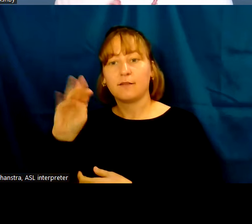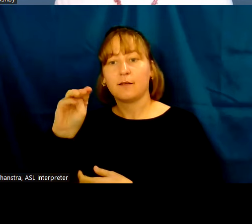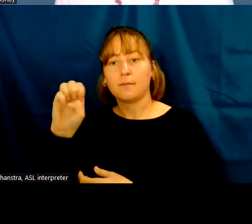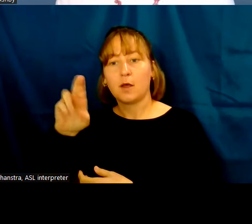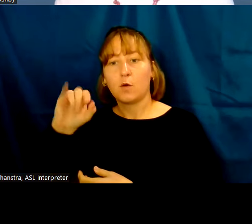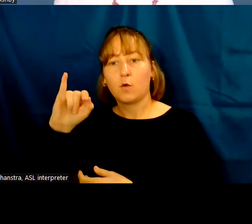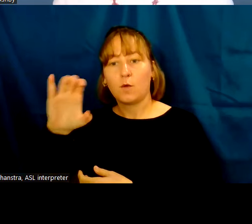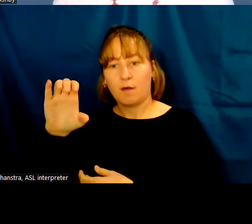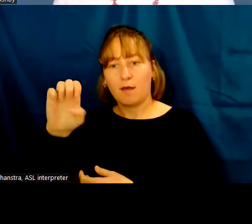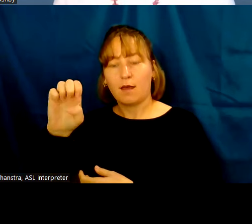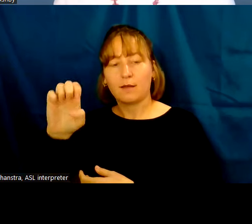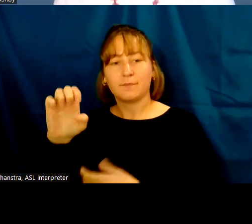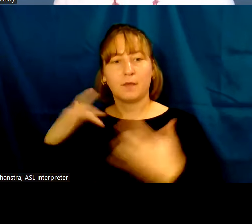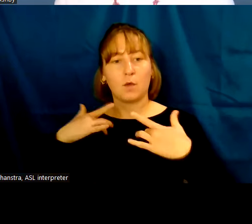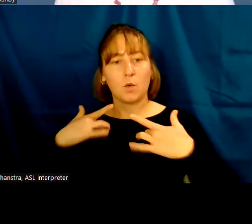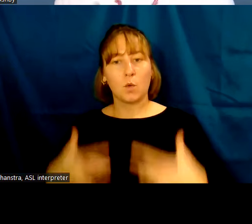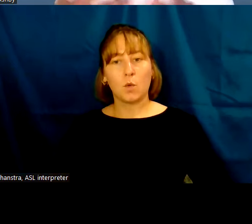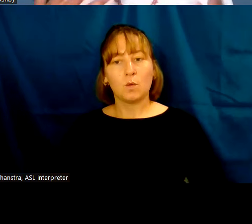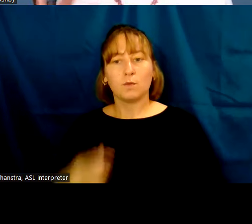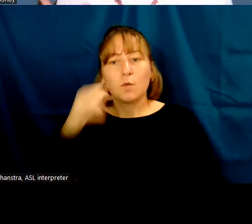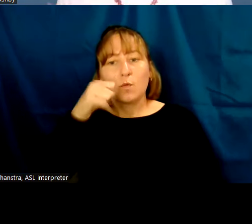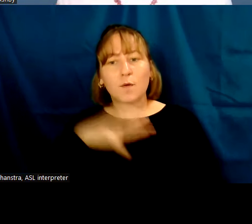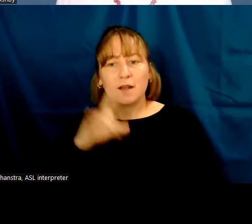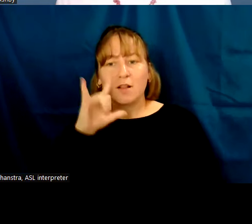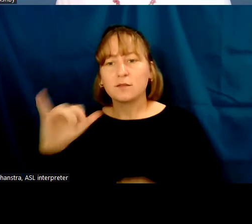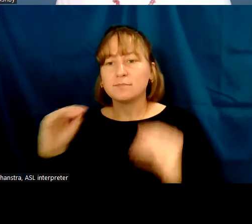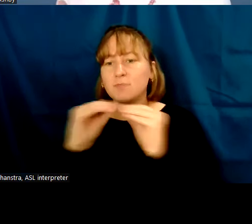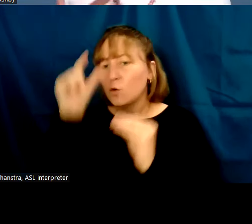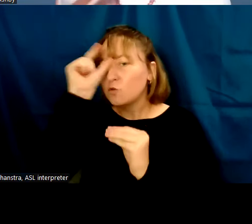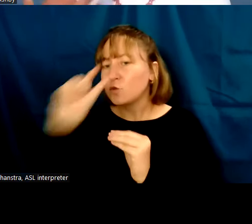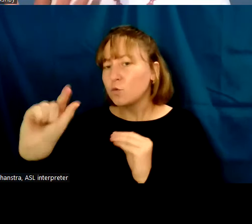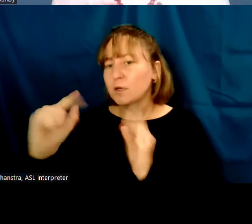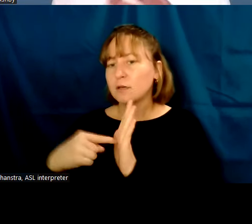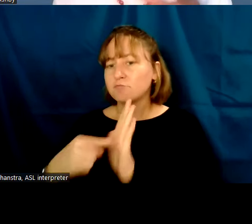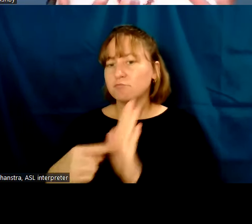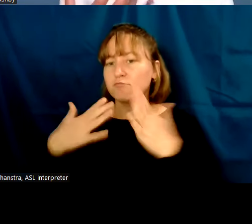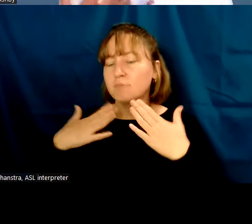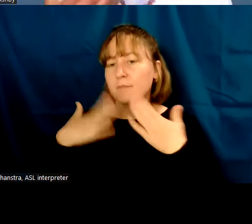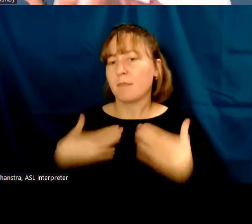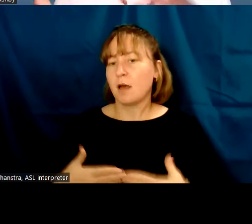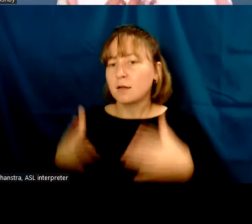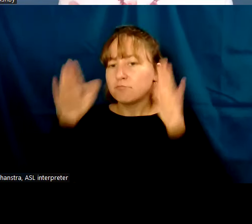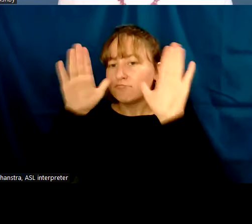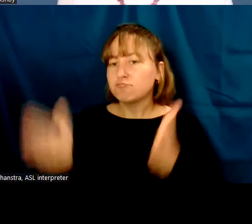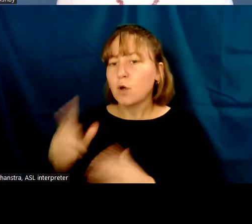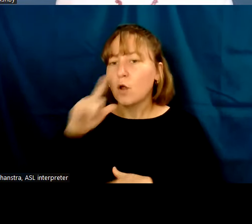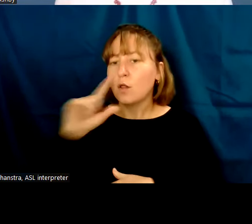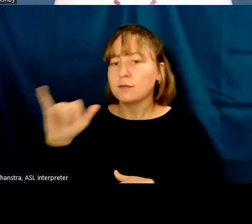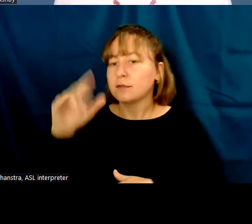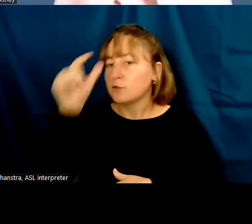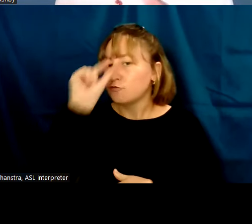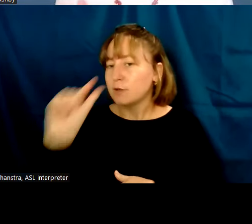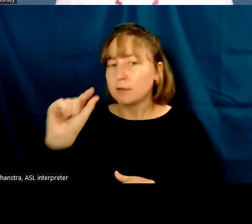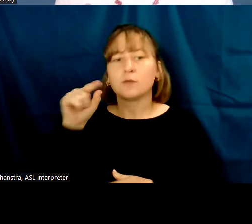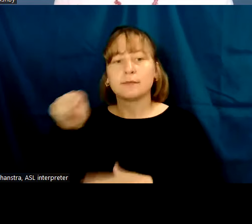woman that looks much more Greek in its presentation. And so this is a sign of the trade that's